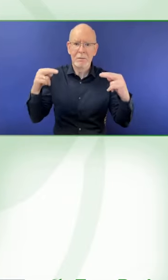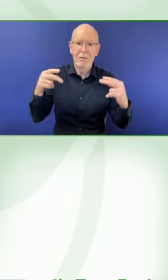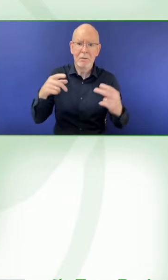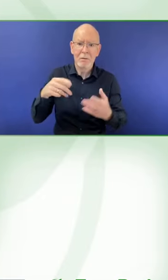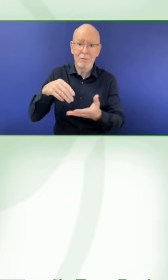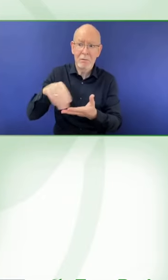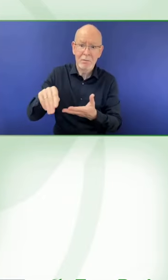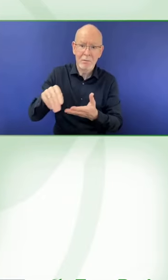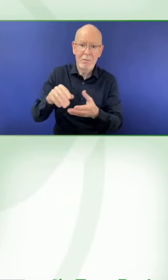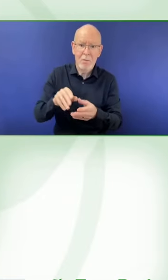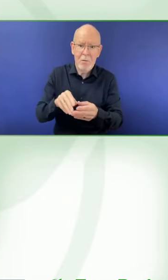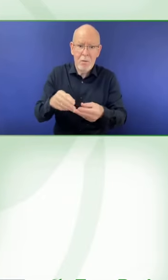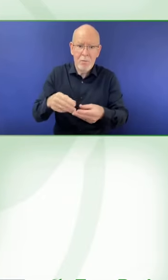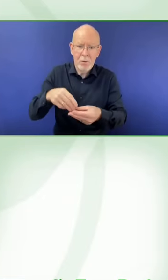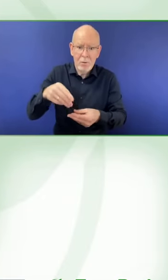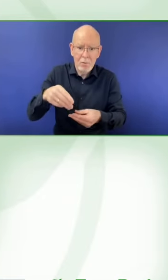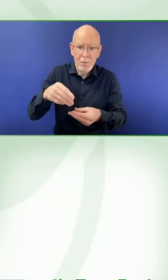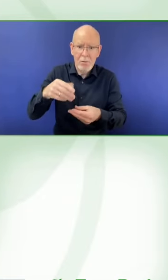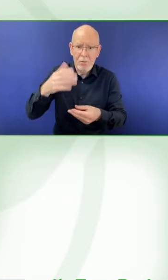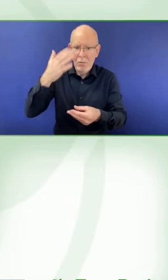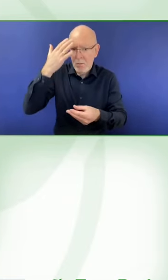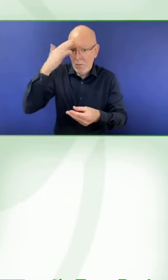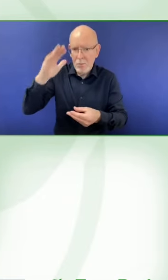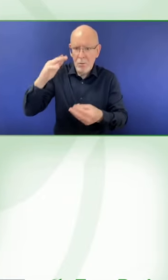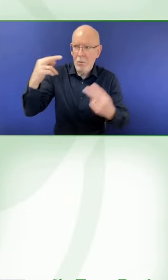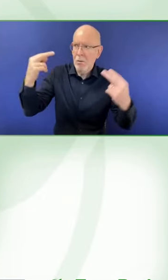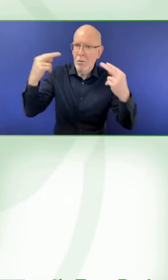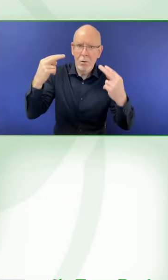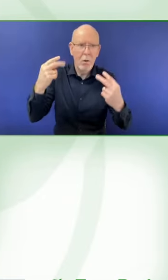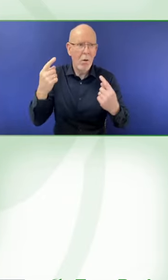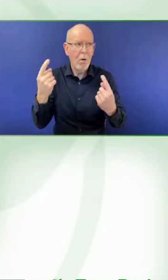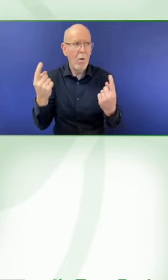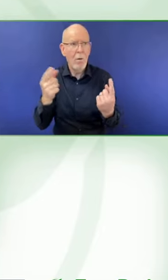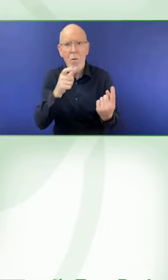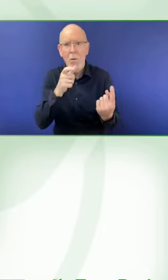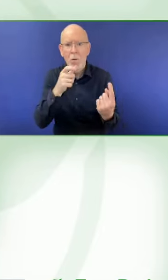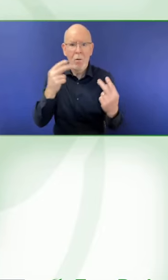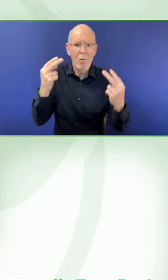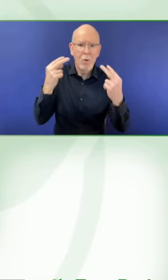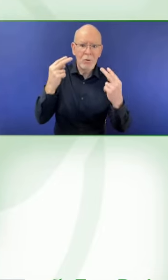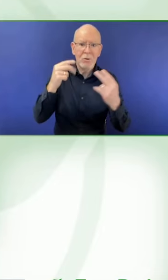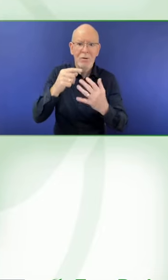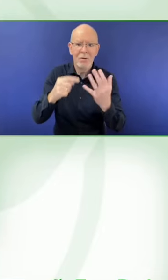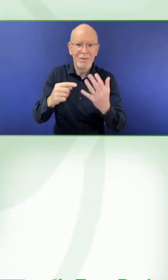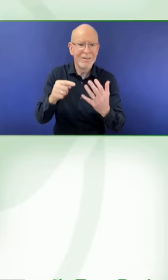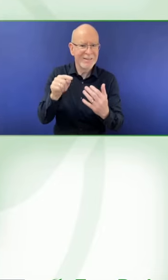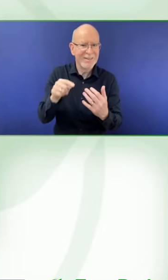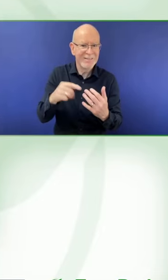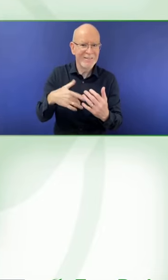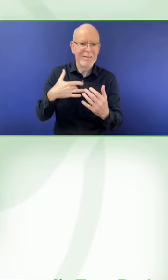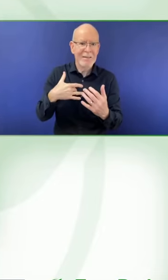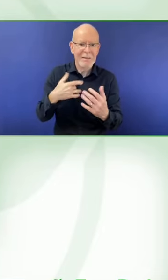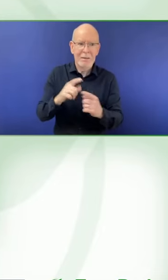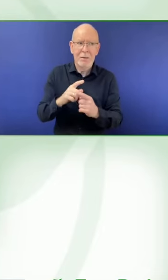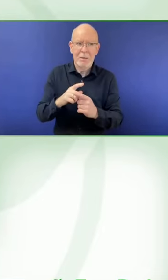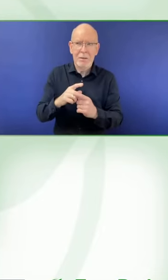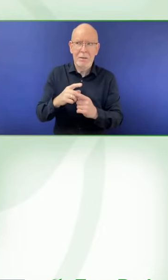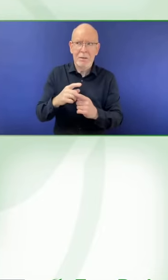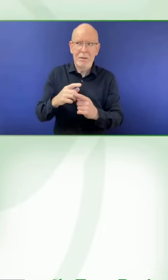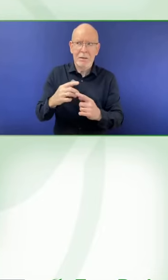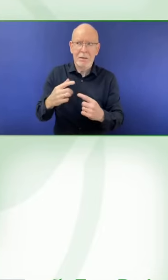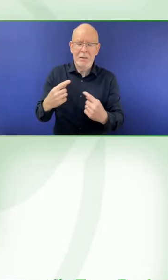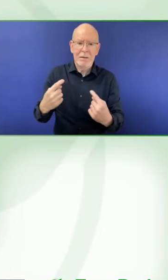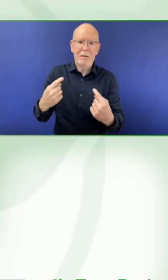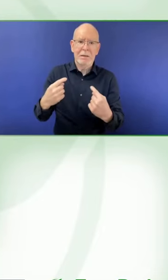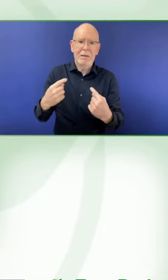contactless payment method for her really gave her a better feeling of security. And I think that's the theme that cuts across different